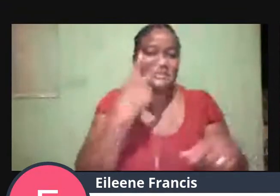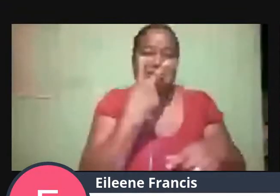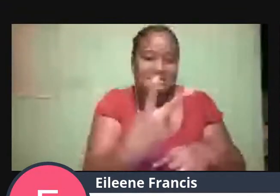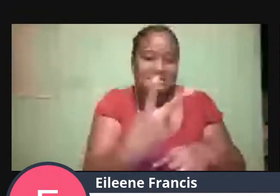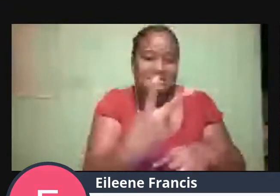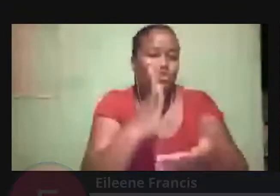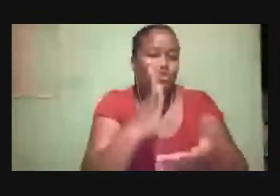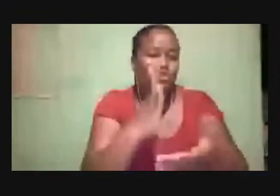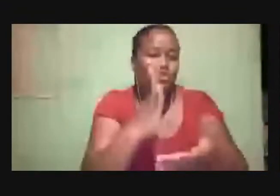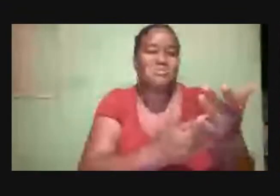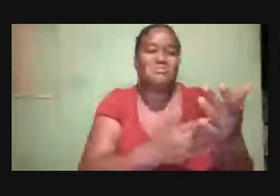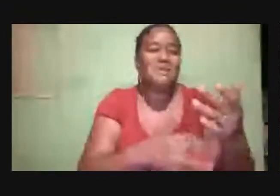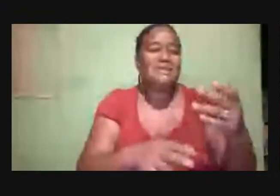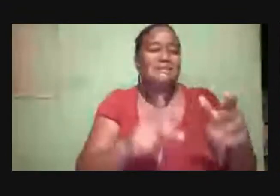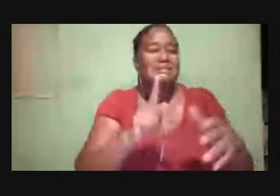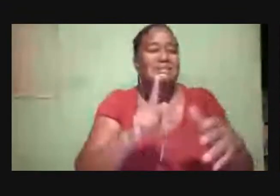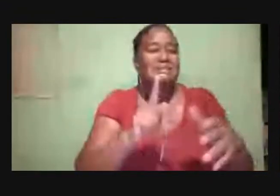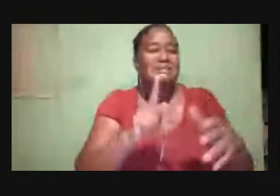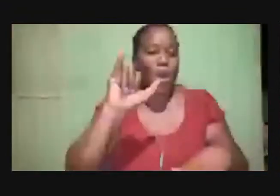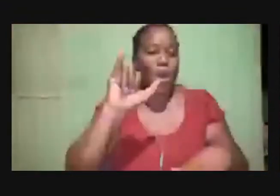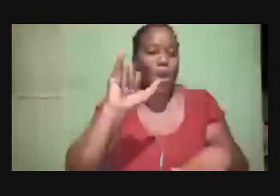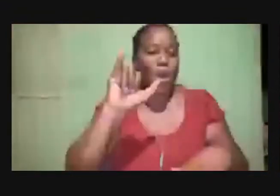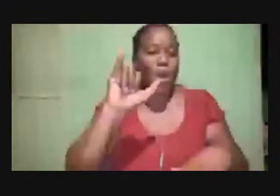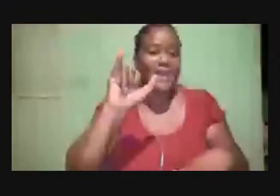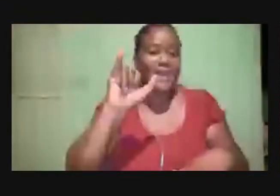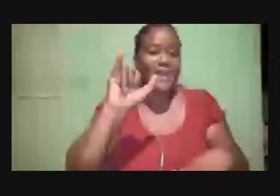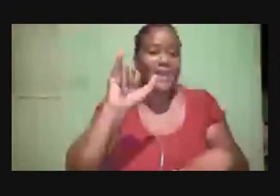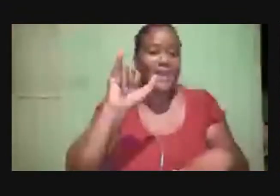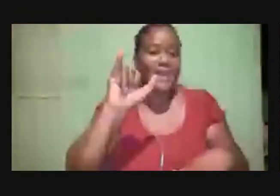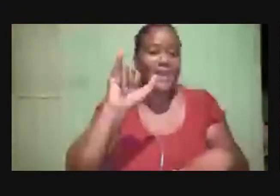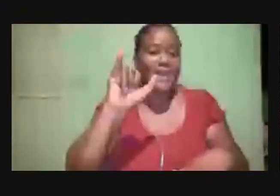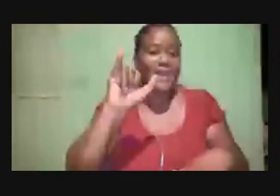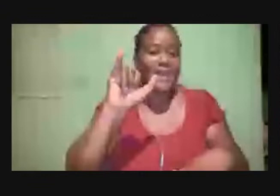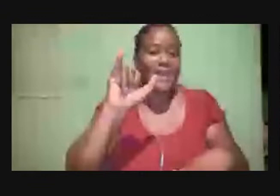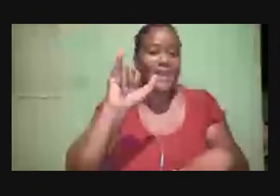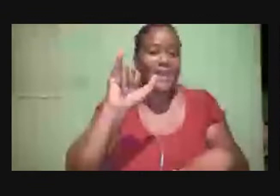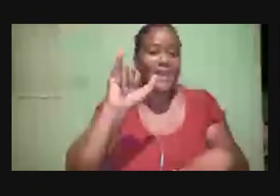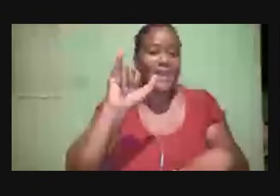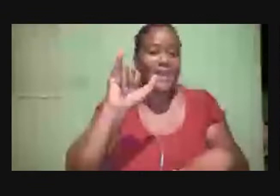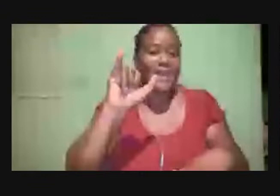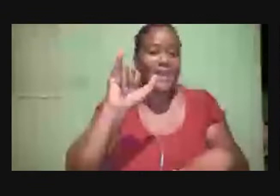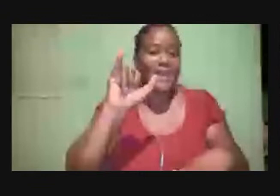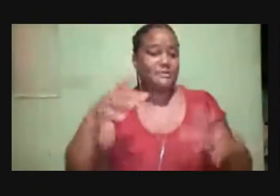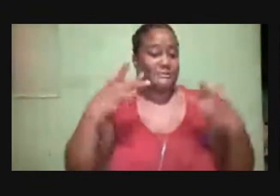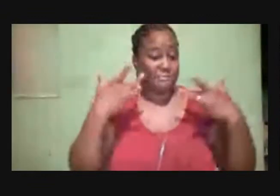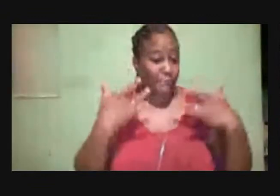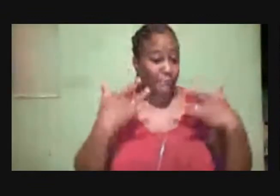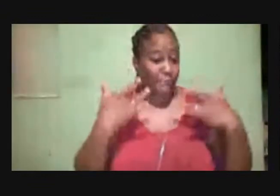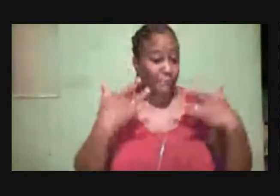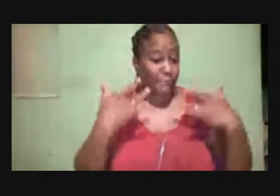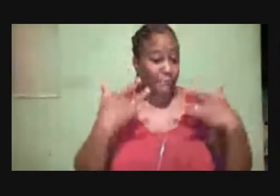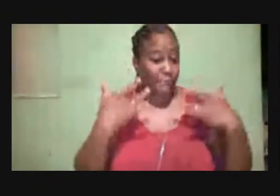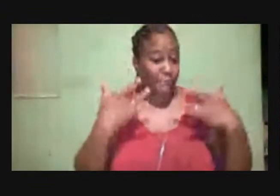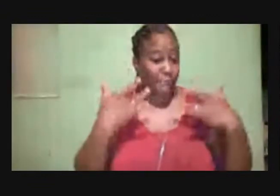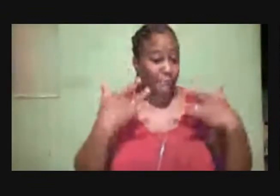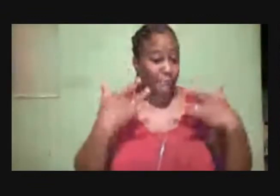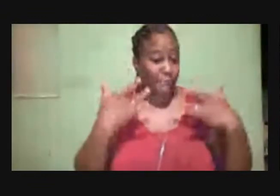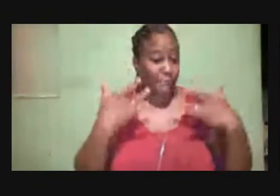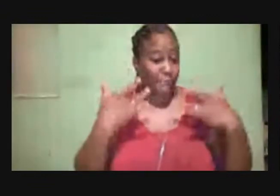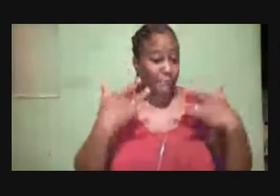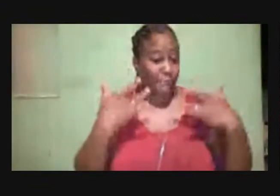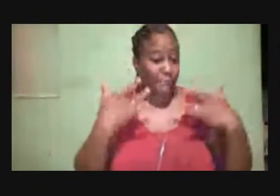Limit The Growth Of This Giant Turn Your Bibles With Me To First Kings Chapter